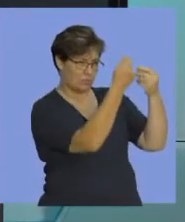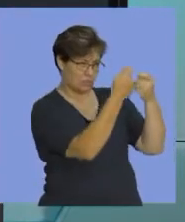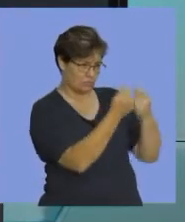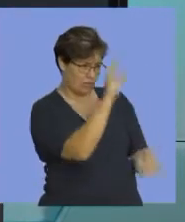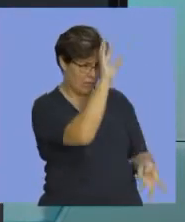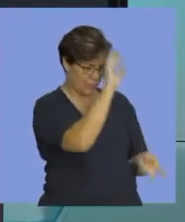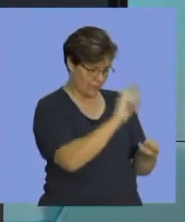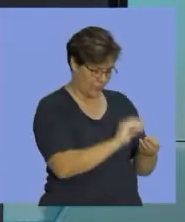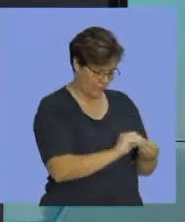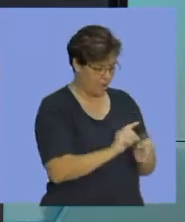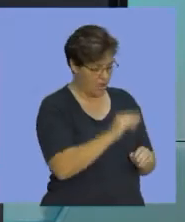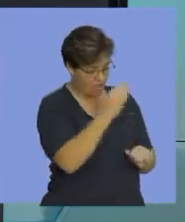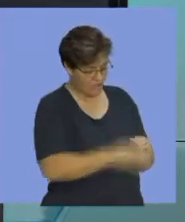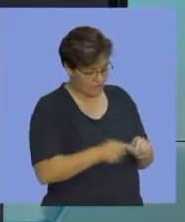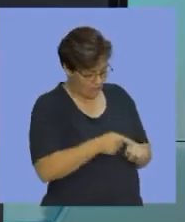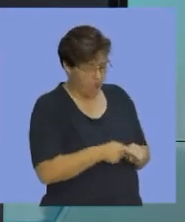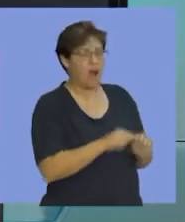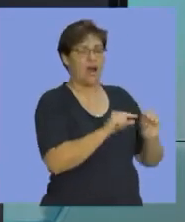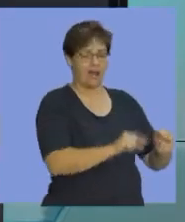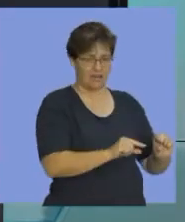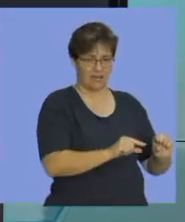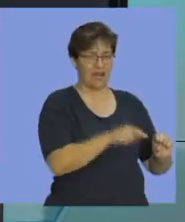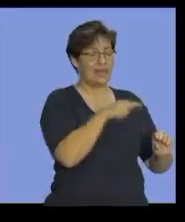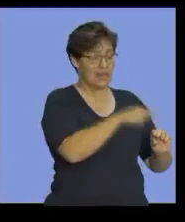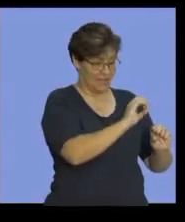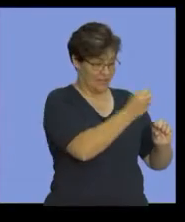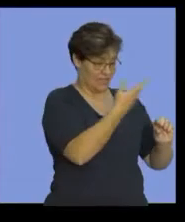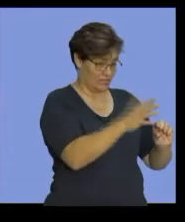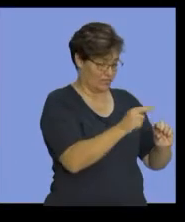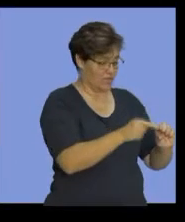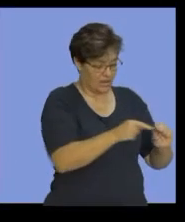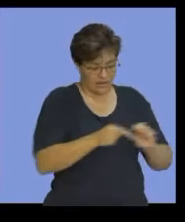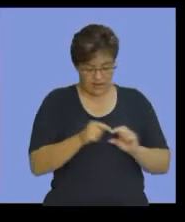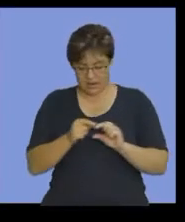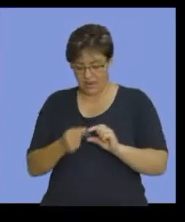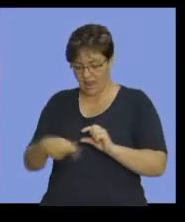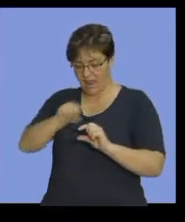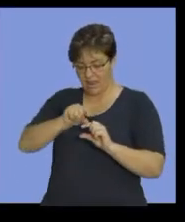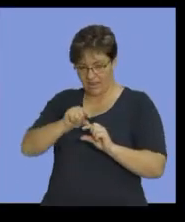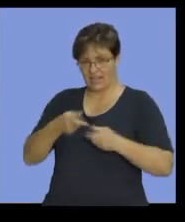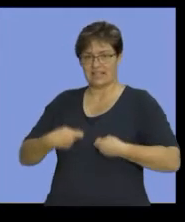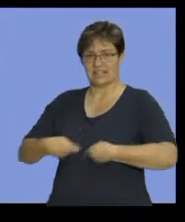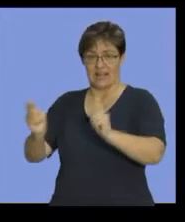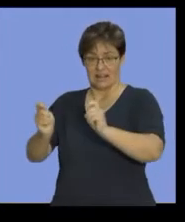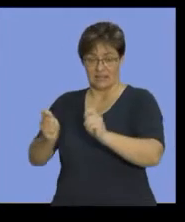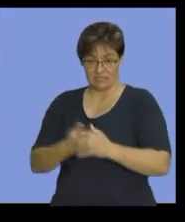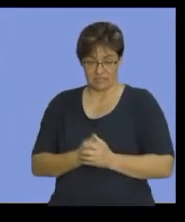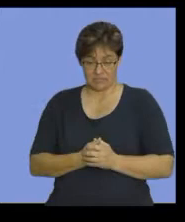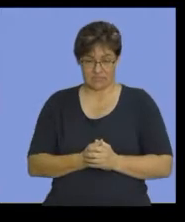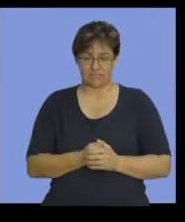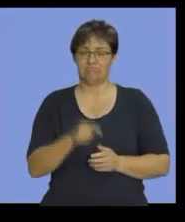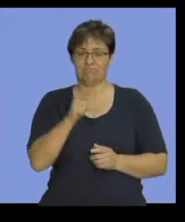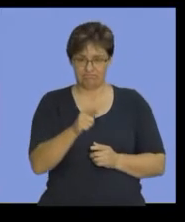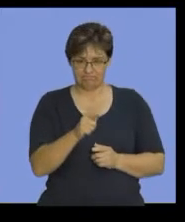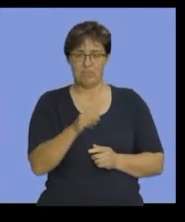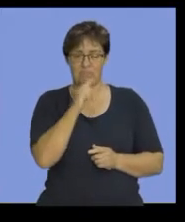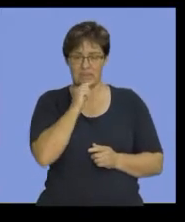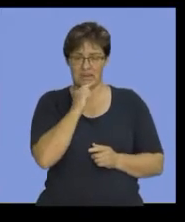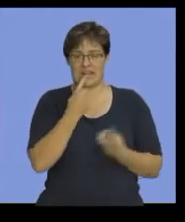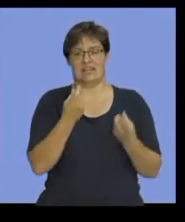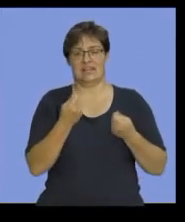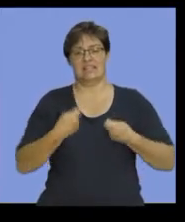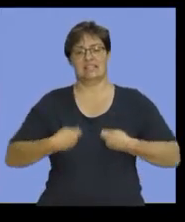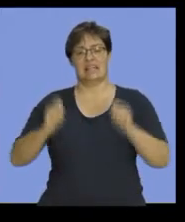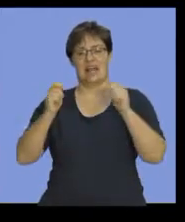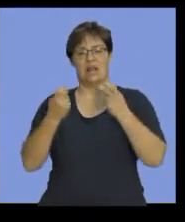And thereafter, obviously, you're going to sell that product. So this would then determine the correct selling price as well. Well,